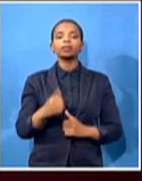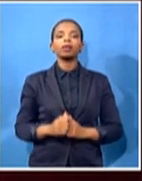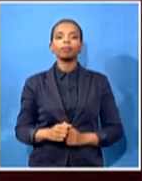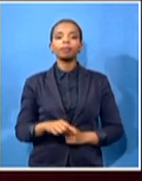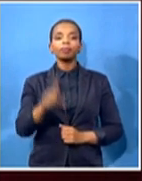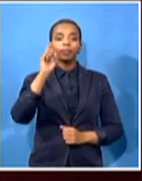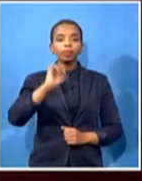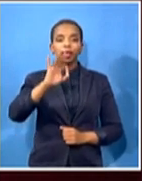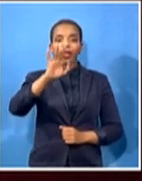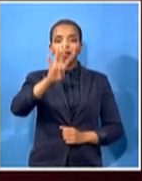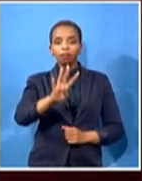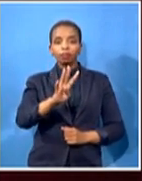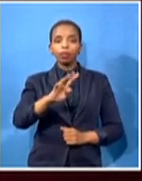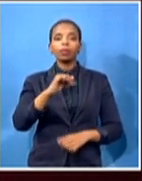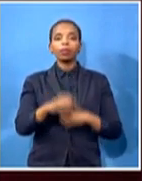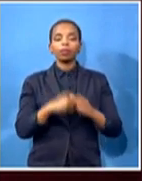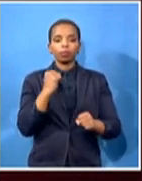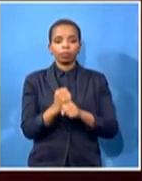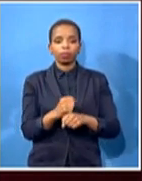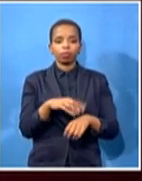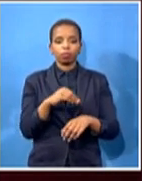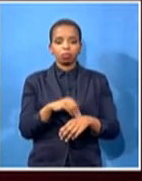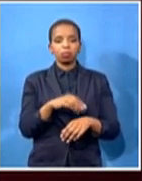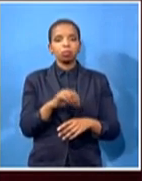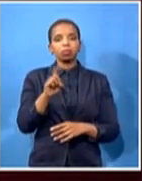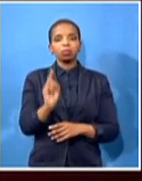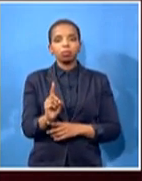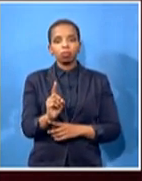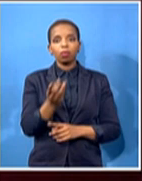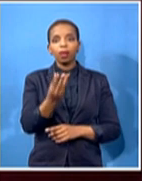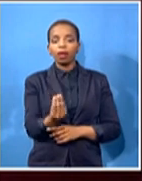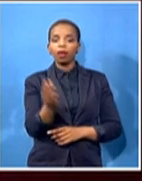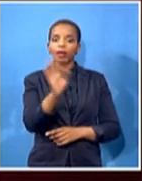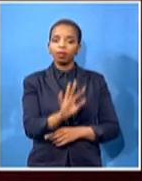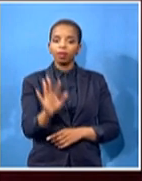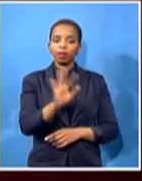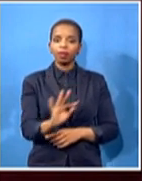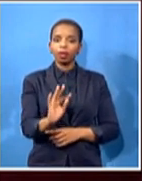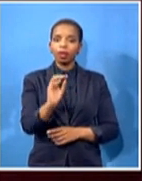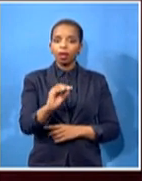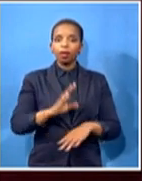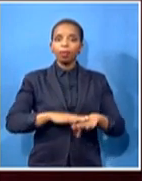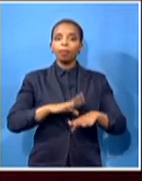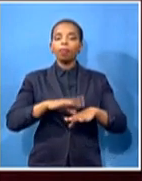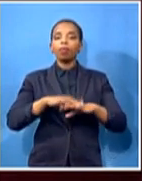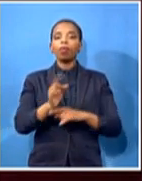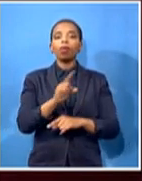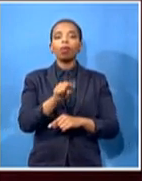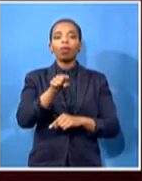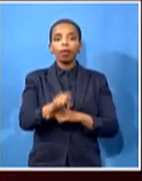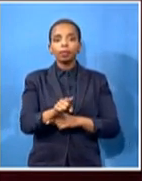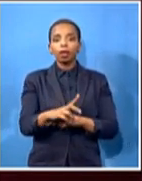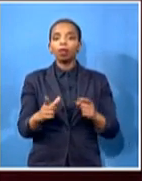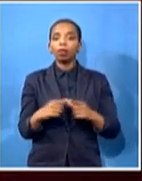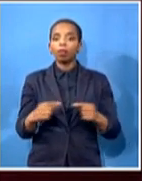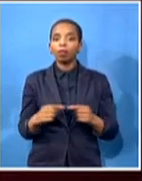Maybe we would have liked to have an even more conclusive ending to it, but I think the prosecutor gave